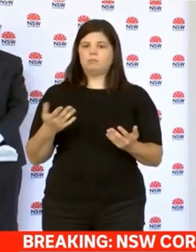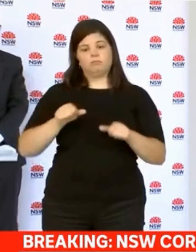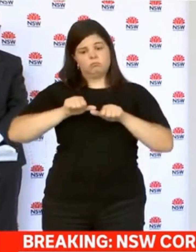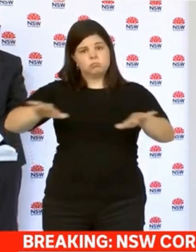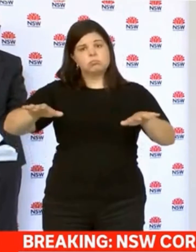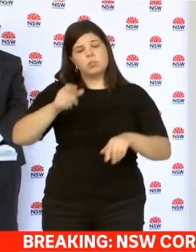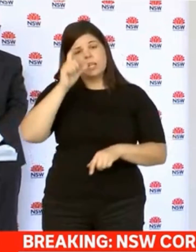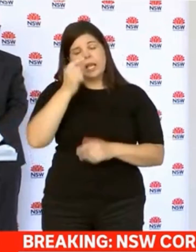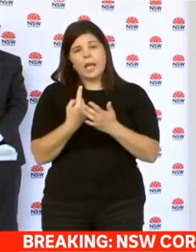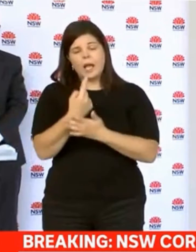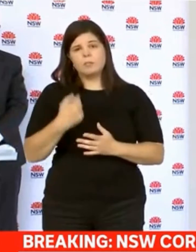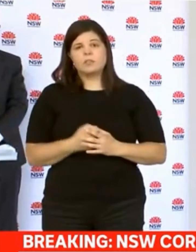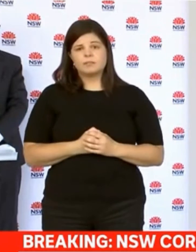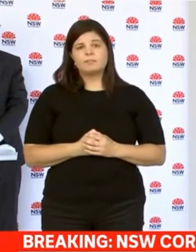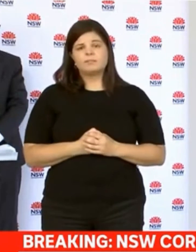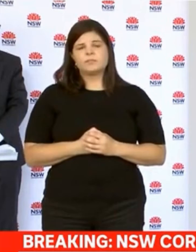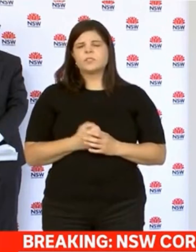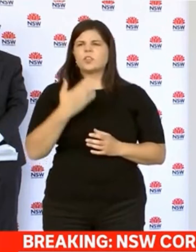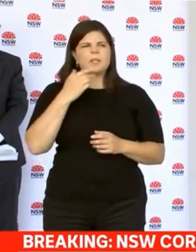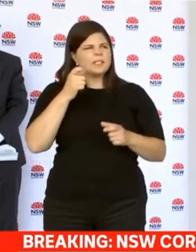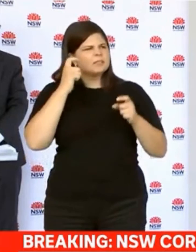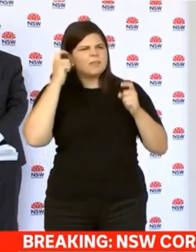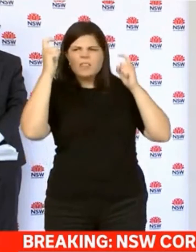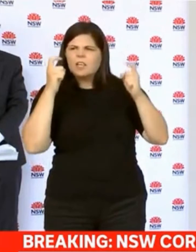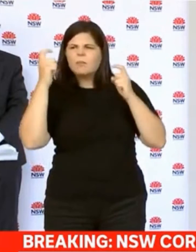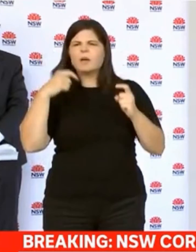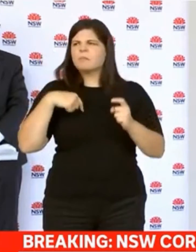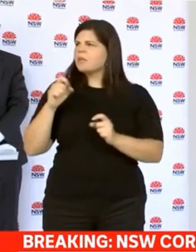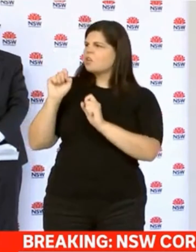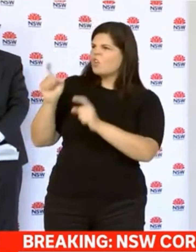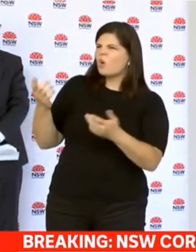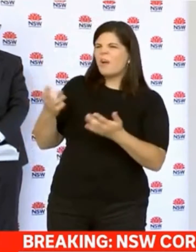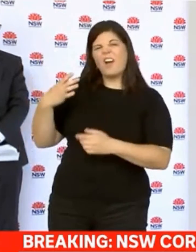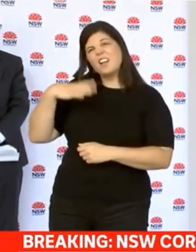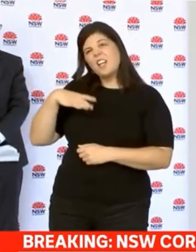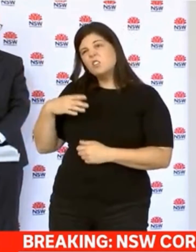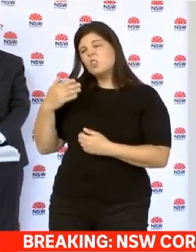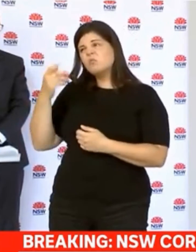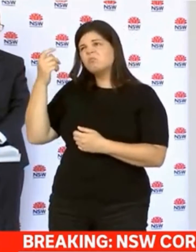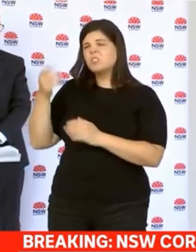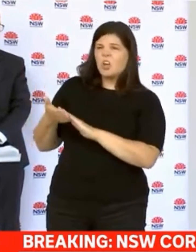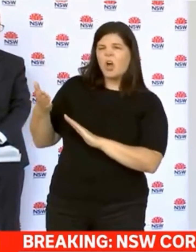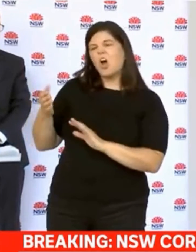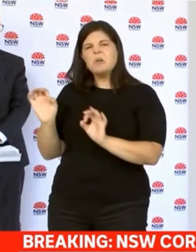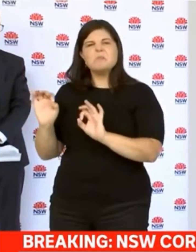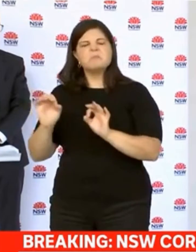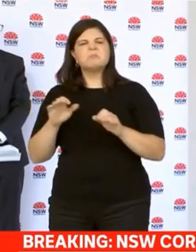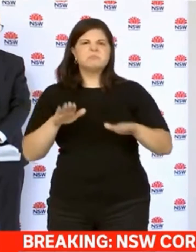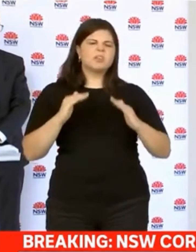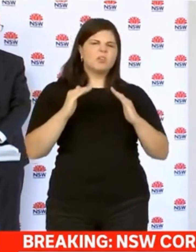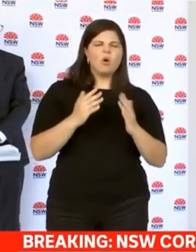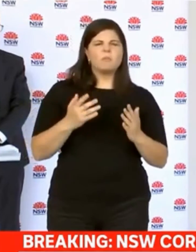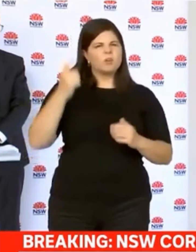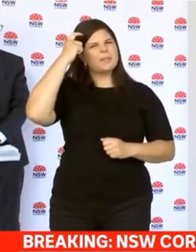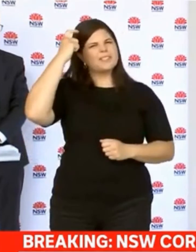activity. Let's try at this time to be thoughtful about what we're doing and where we're going. Let's have a common-sense approach. And